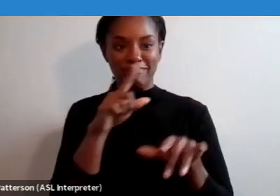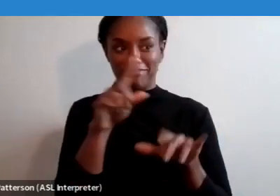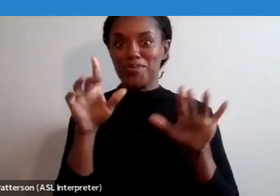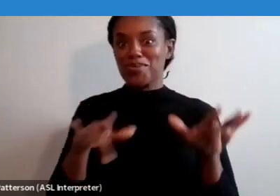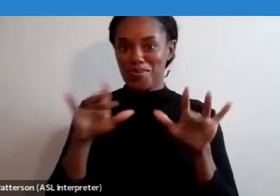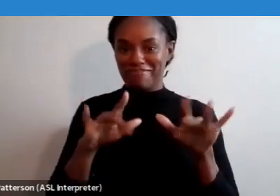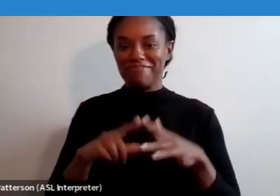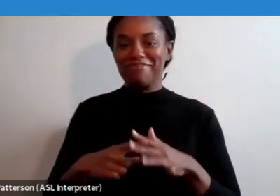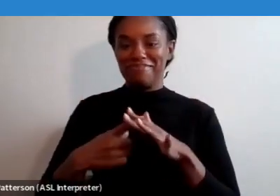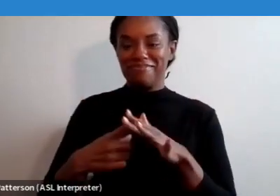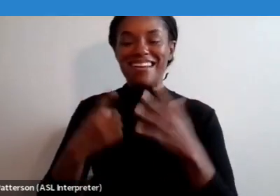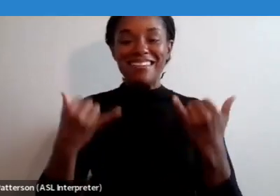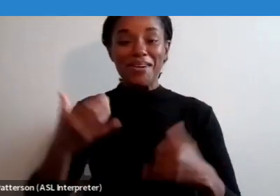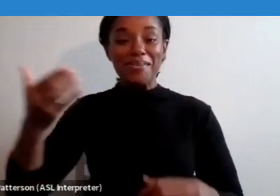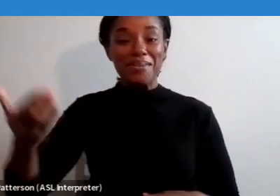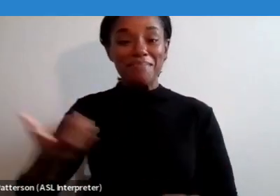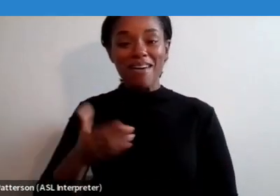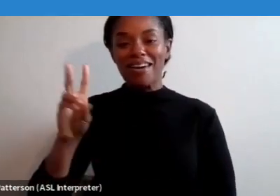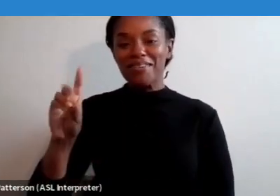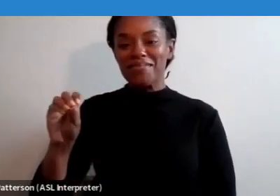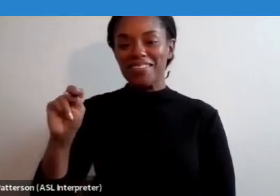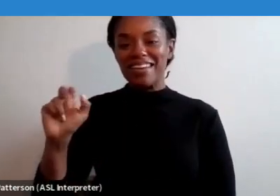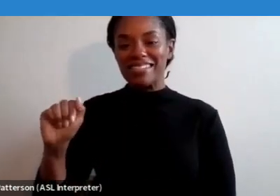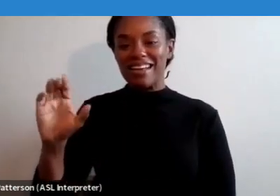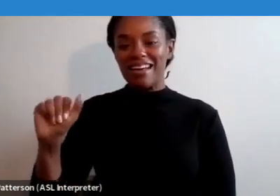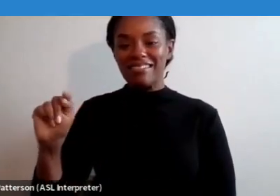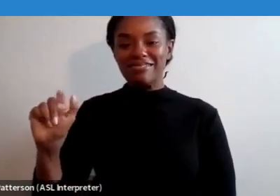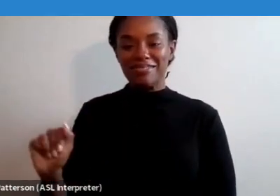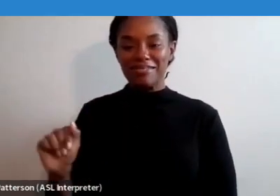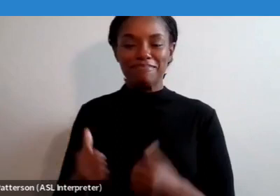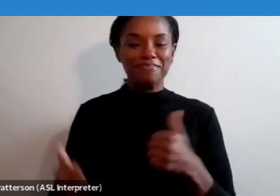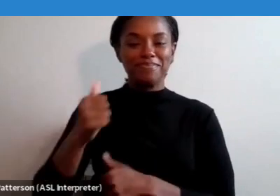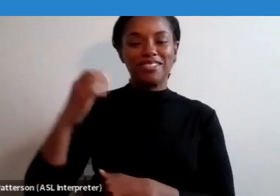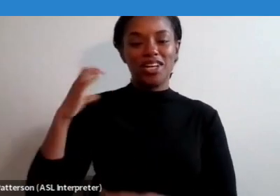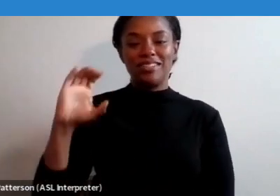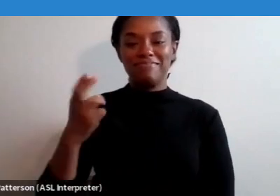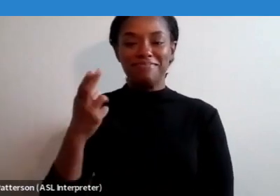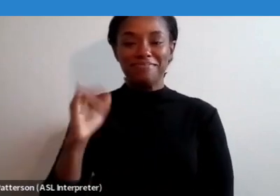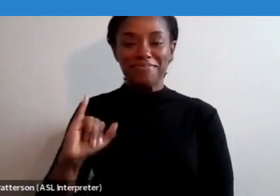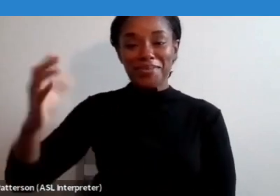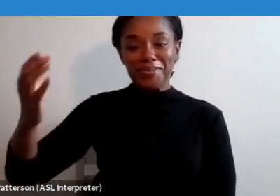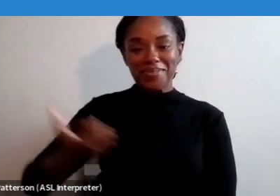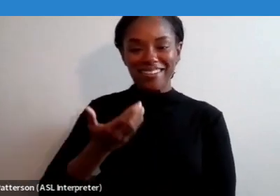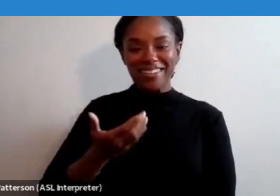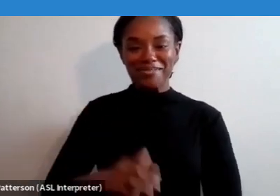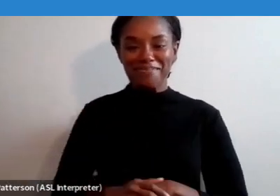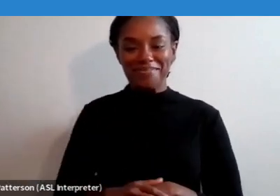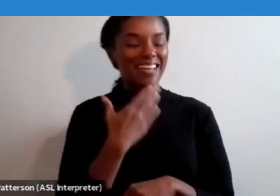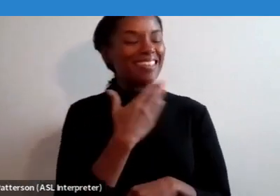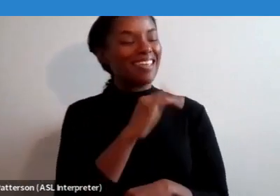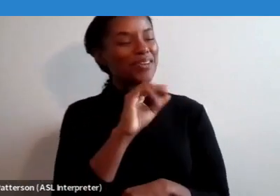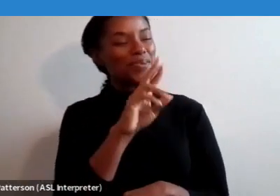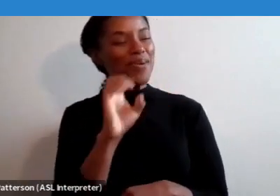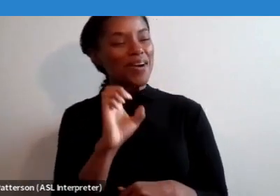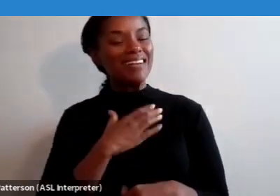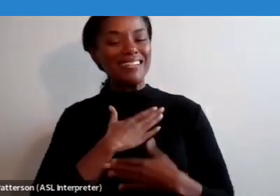I'd like to welcome Vanessa Costa, Chair of CCHI. Welcome, Vanessa. Thank you, Jorge. It's a pleasure to be here